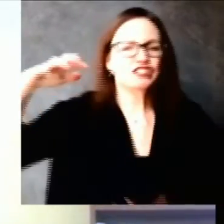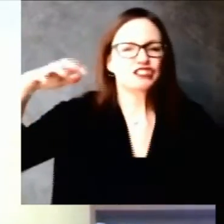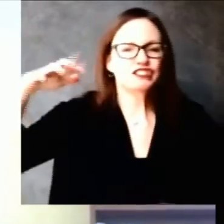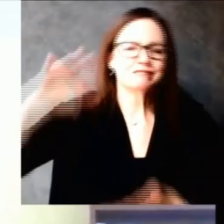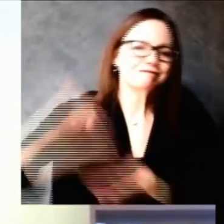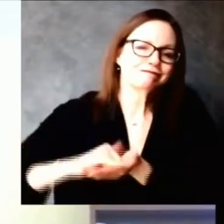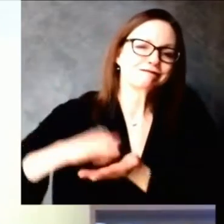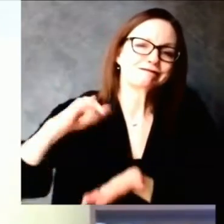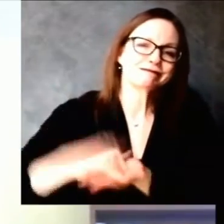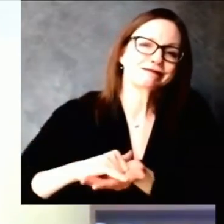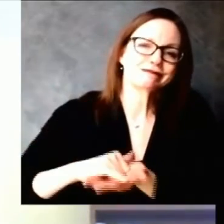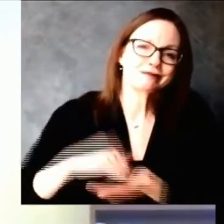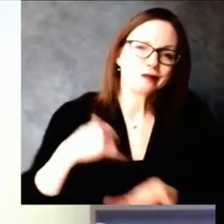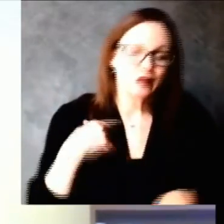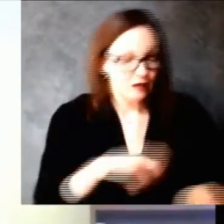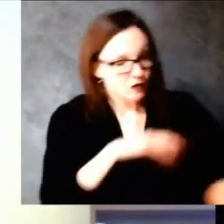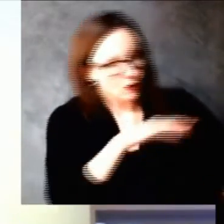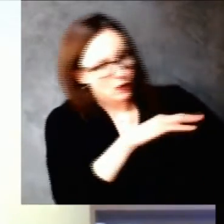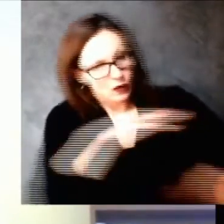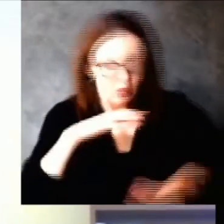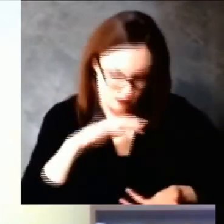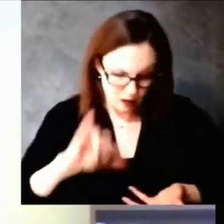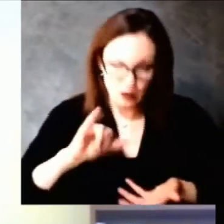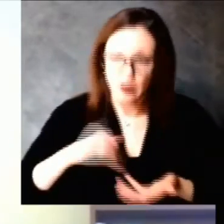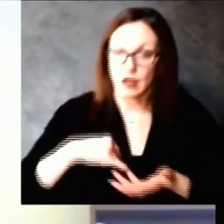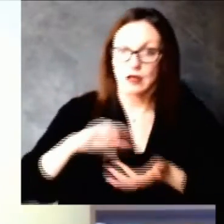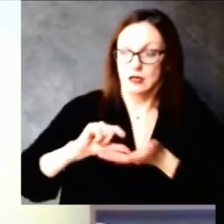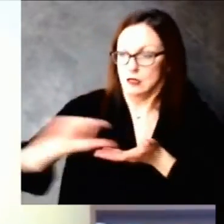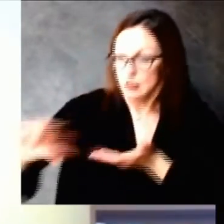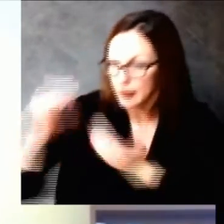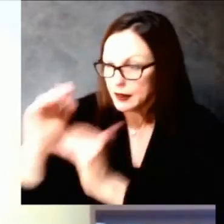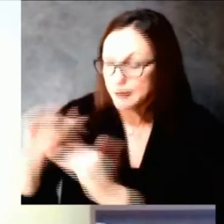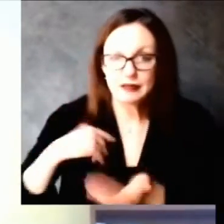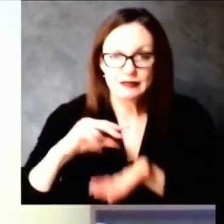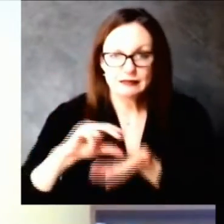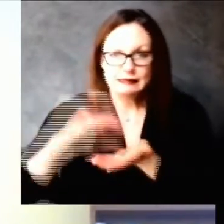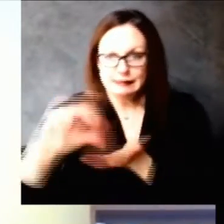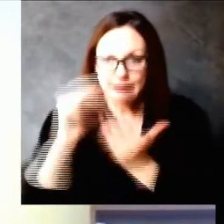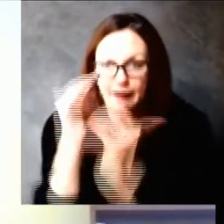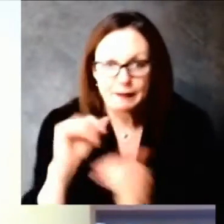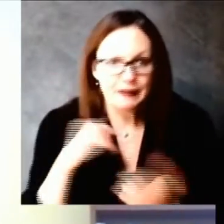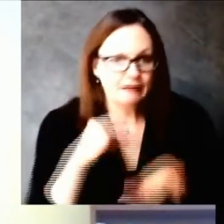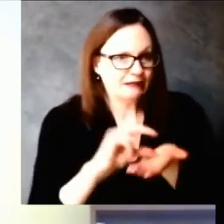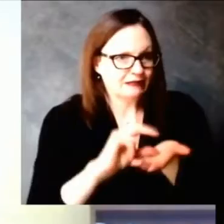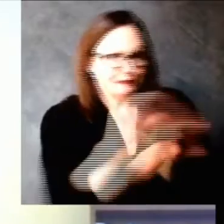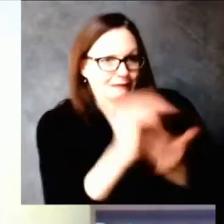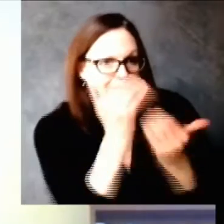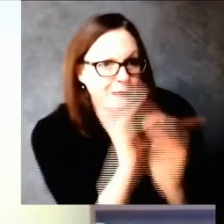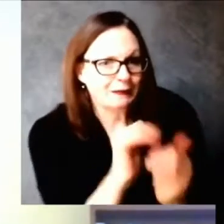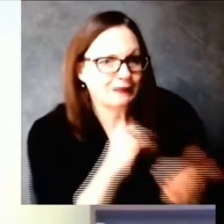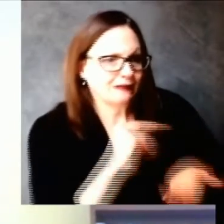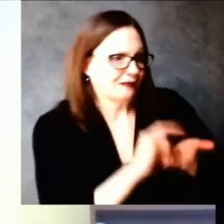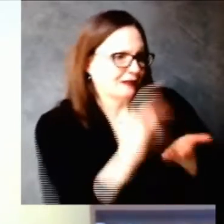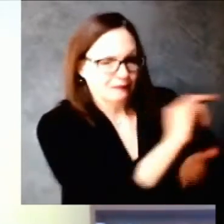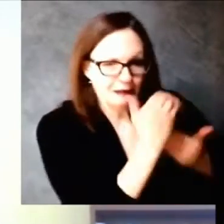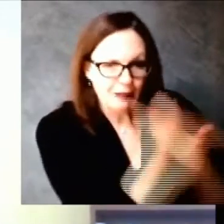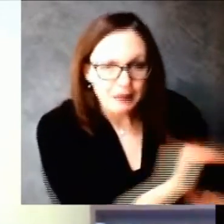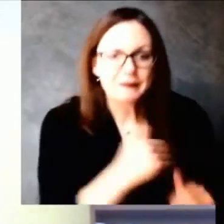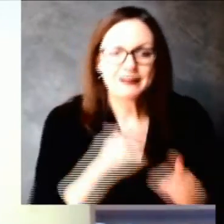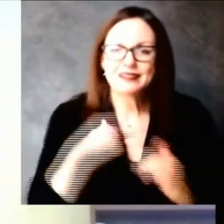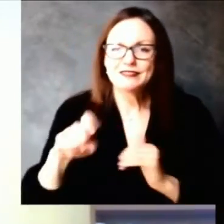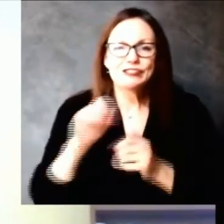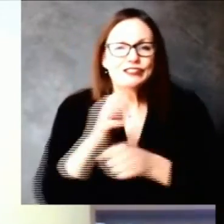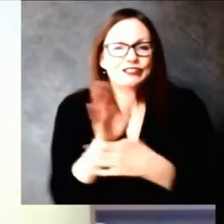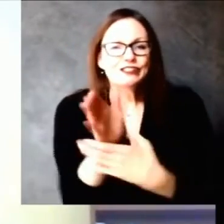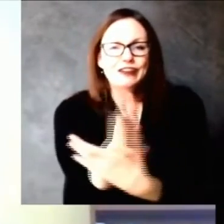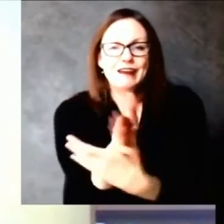and that will come through better manufacturing and also as new vaccines are brought into the mix and as